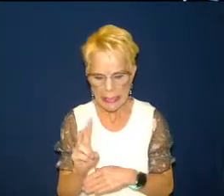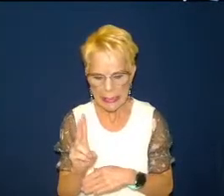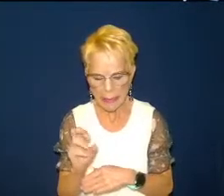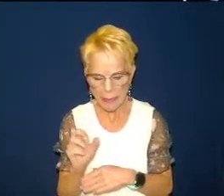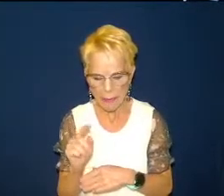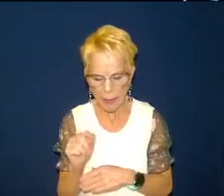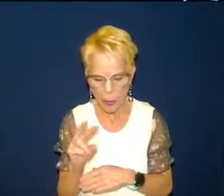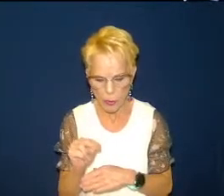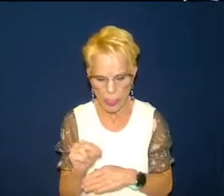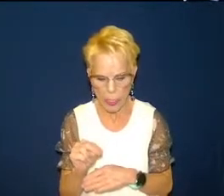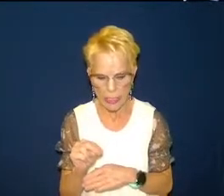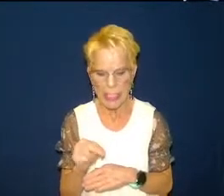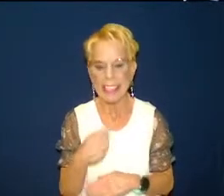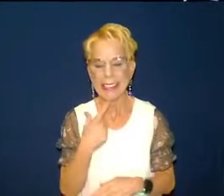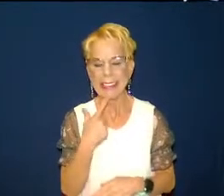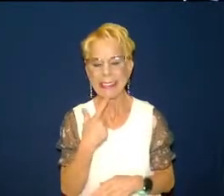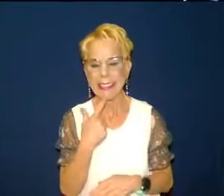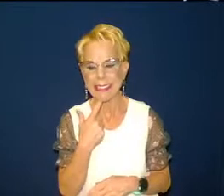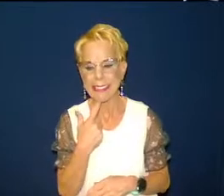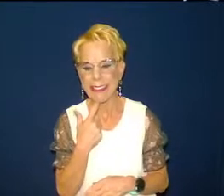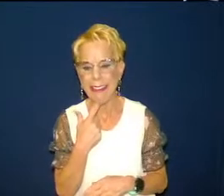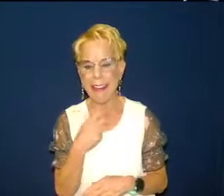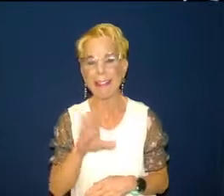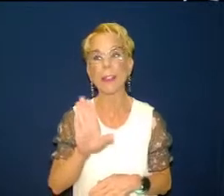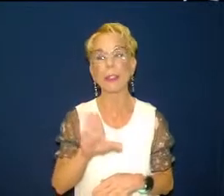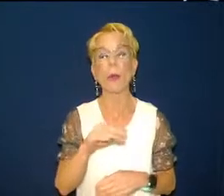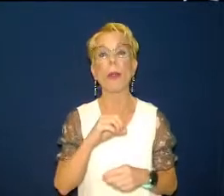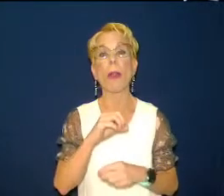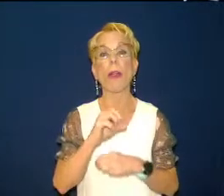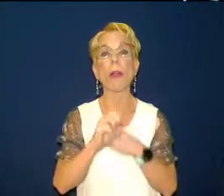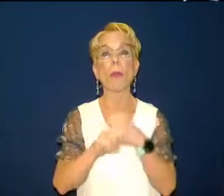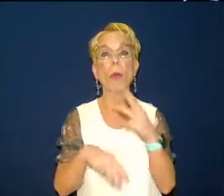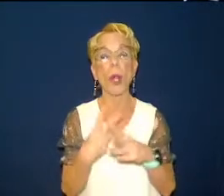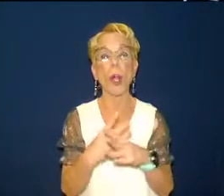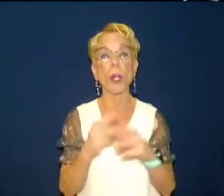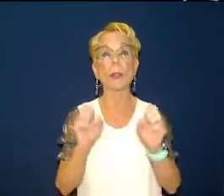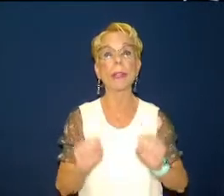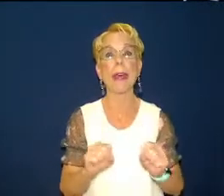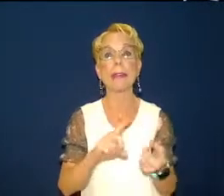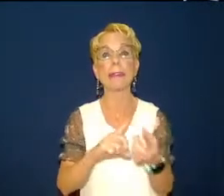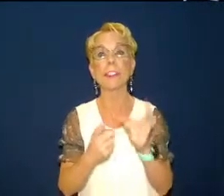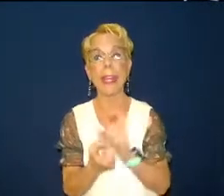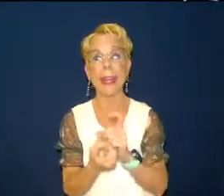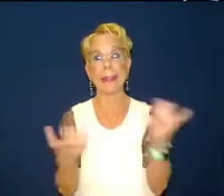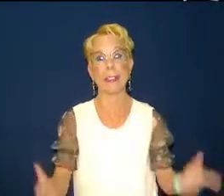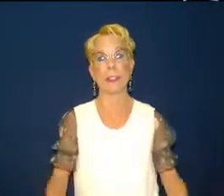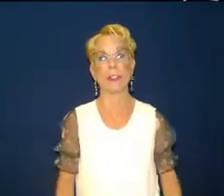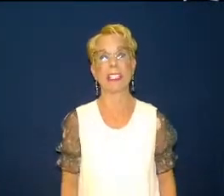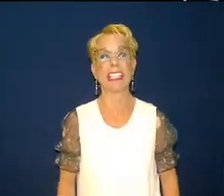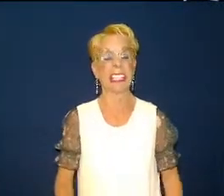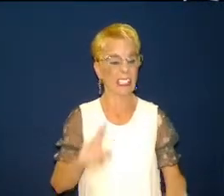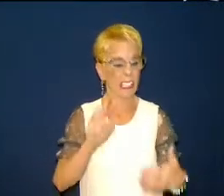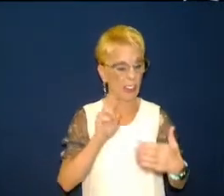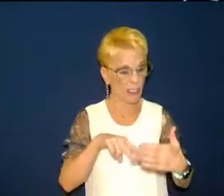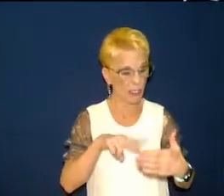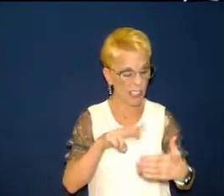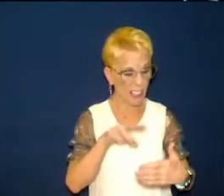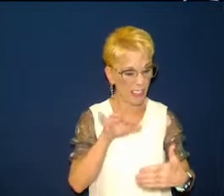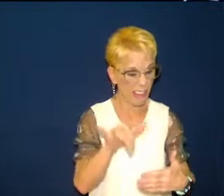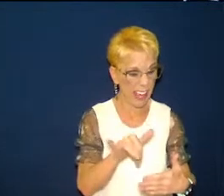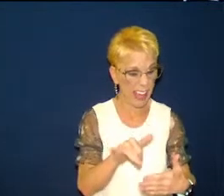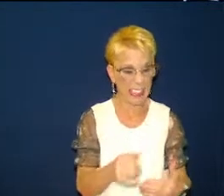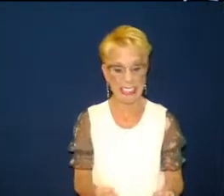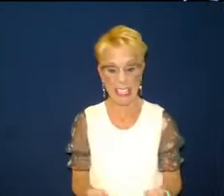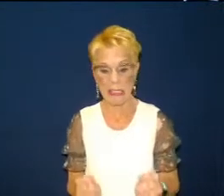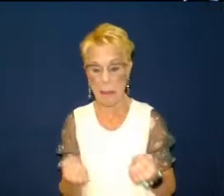plying their trade on the streets of london binge drinking and gambling were widespread the uk had descent